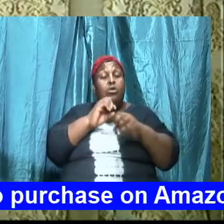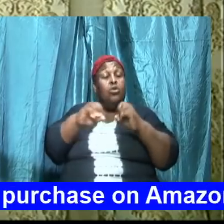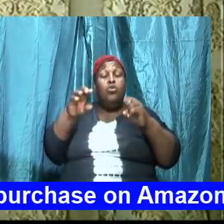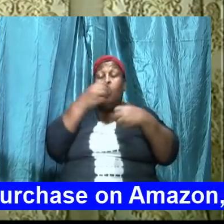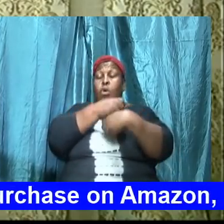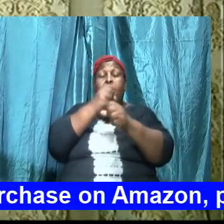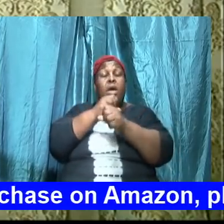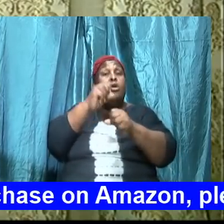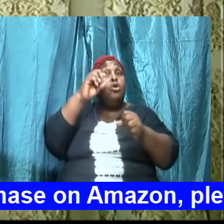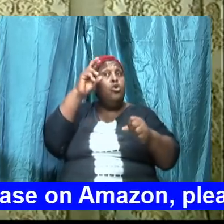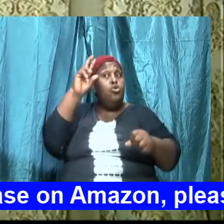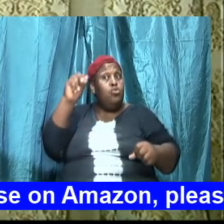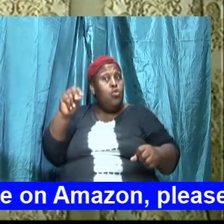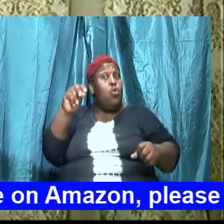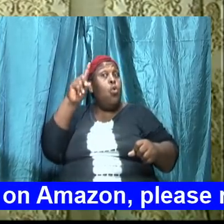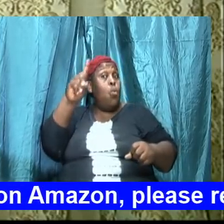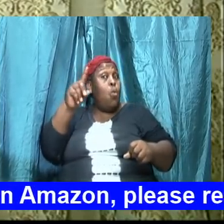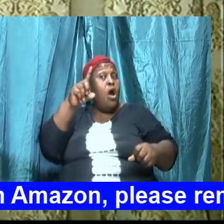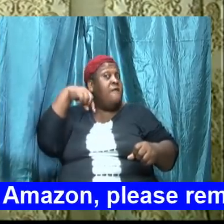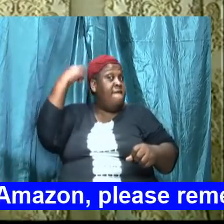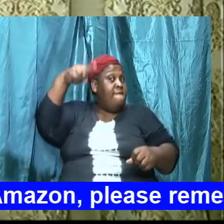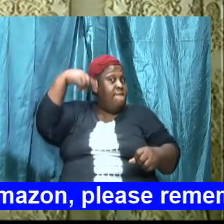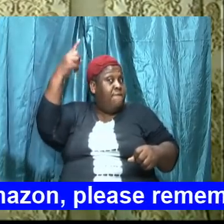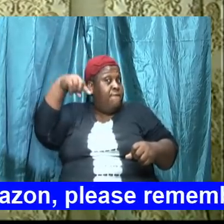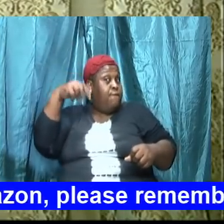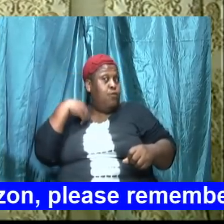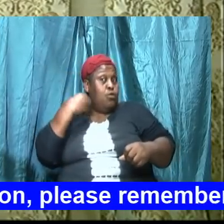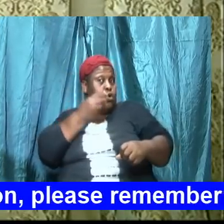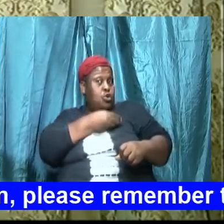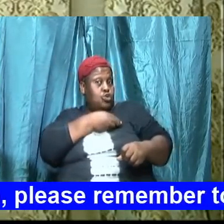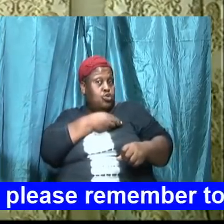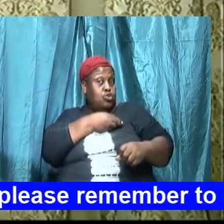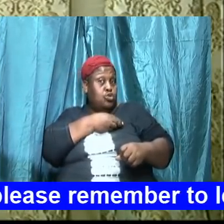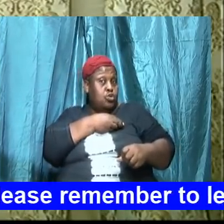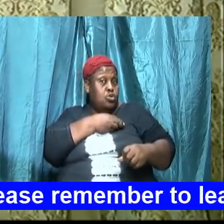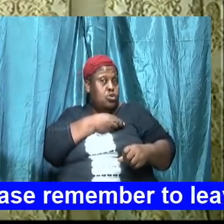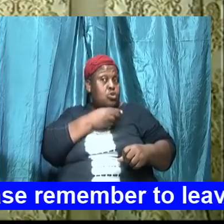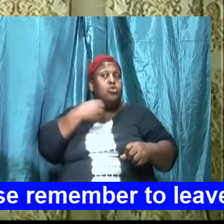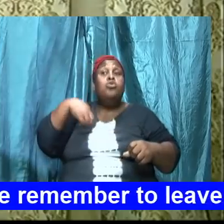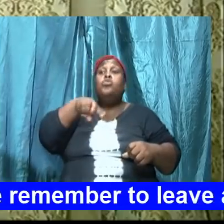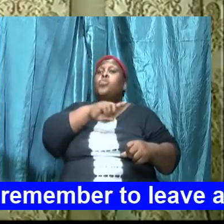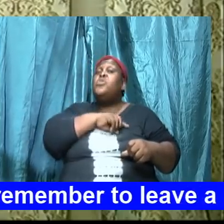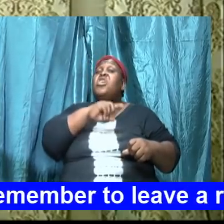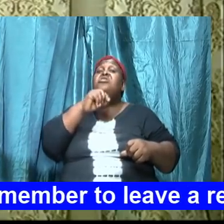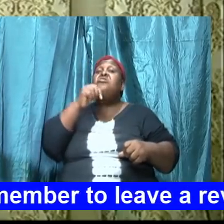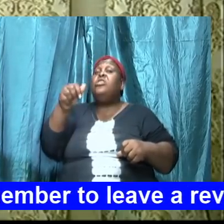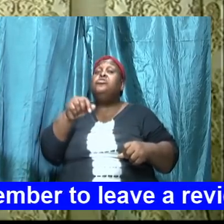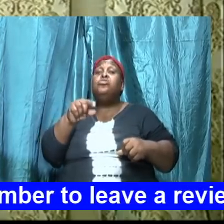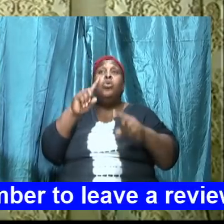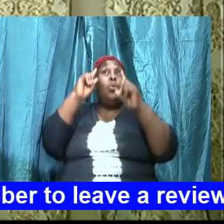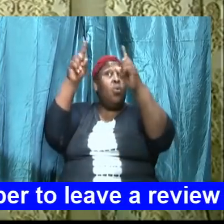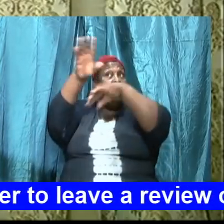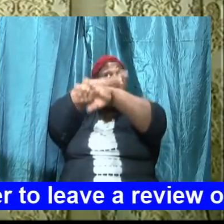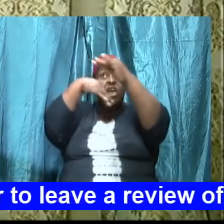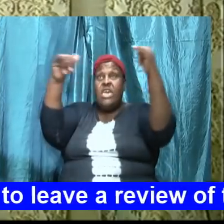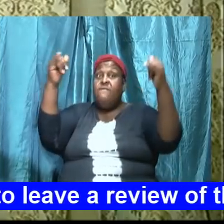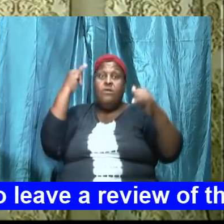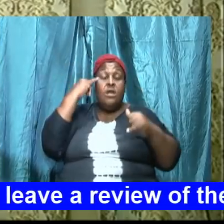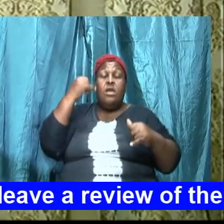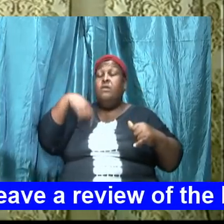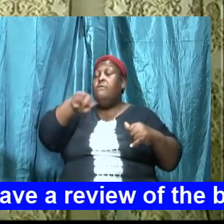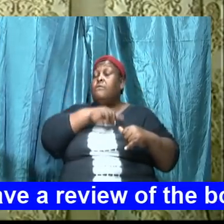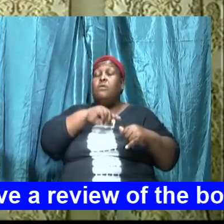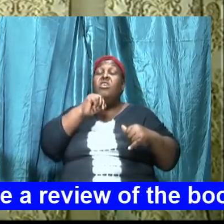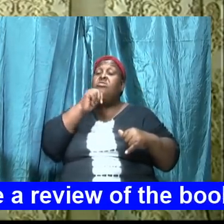we ain't gonna make it we going nowhere if we are not lovers of the word if we are not readers